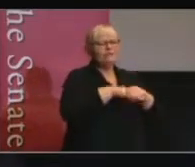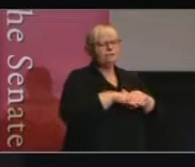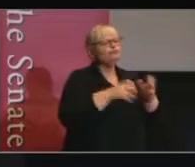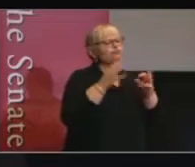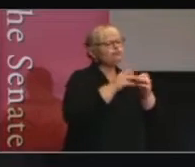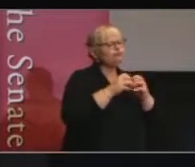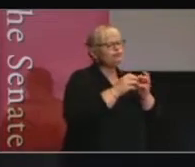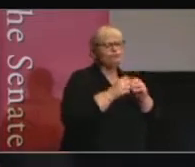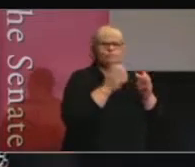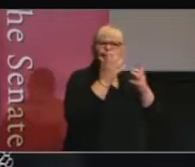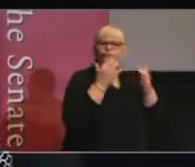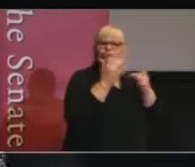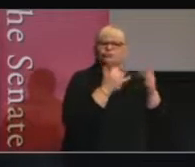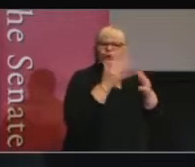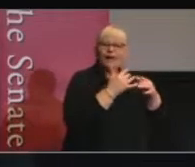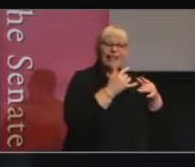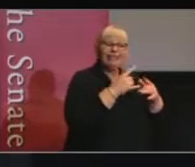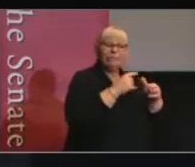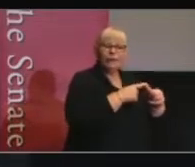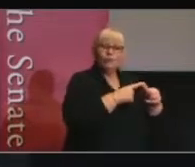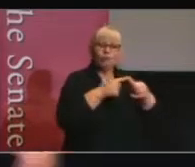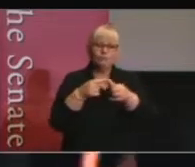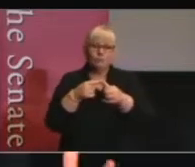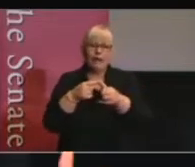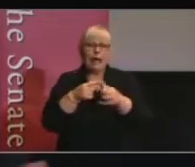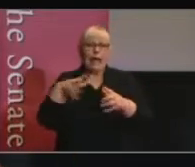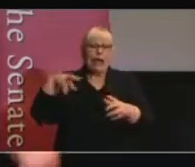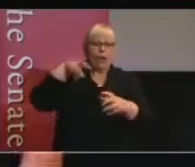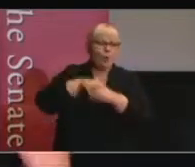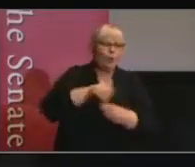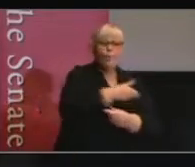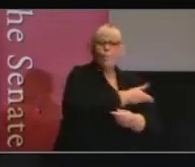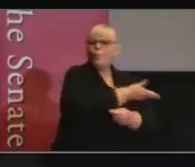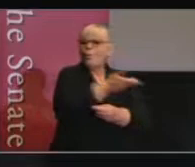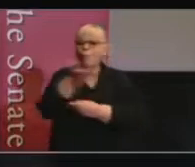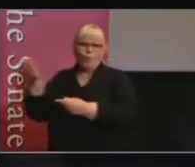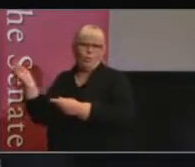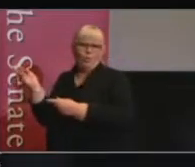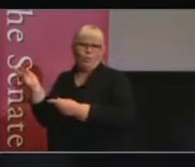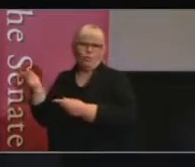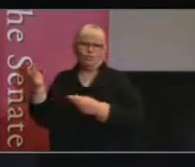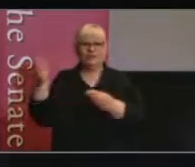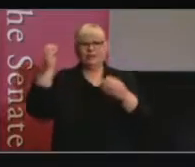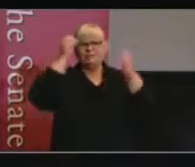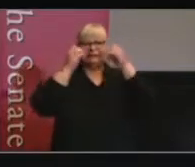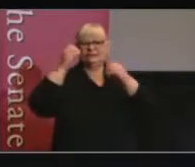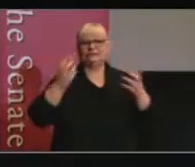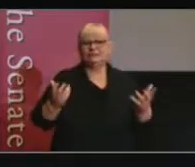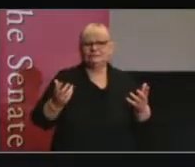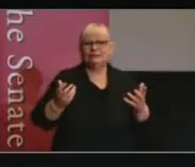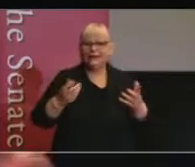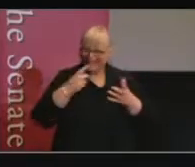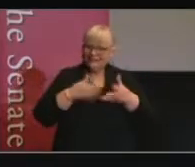ensure that we've got a democratic but also deliberative approach to lawmaking.